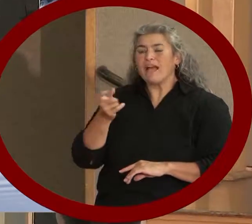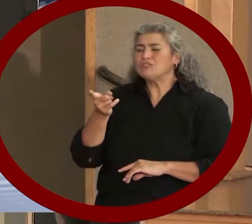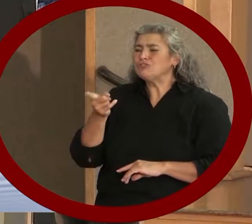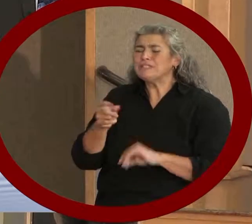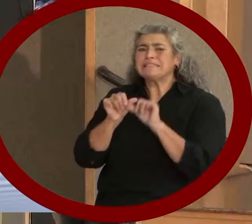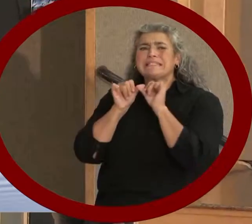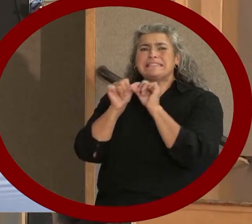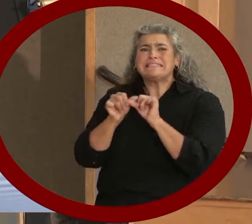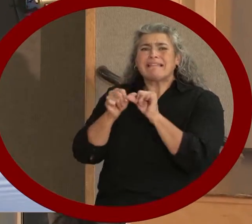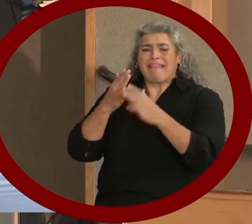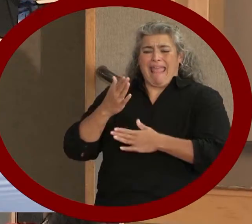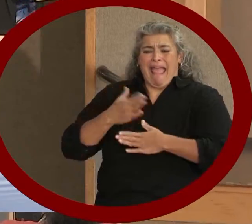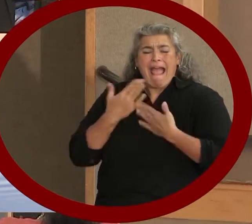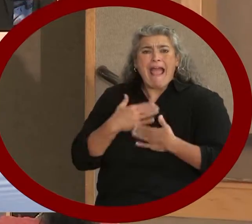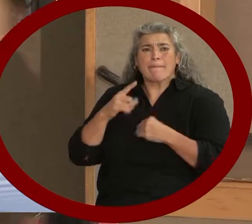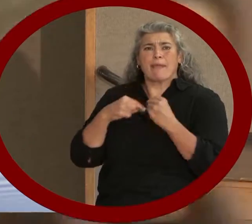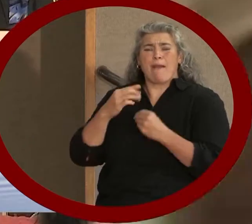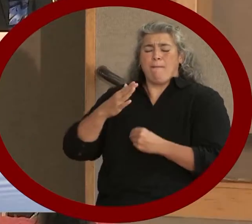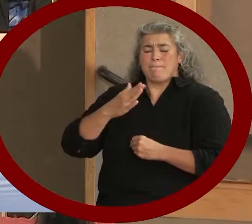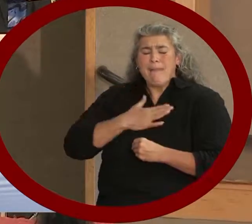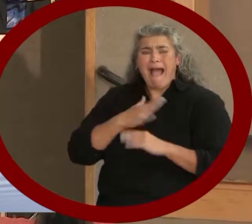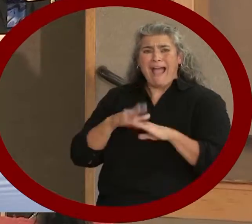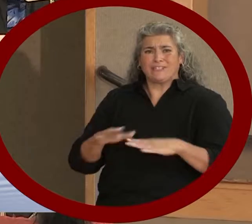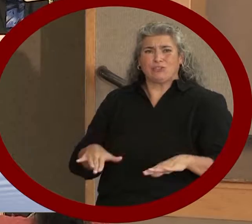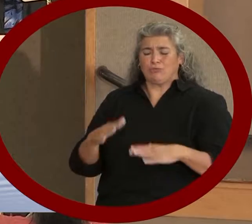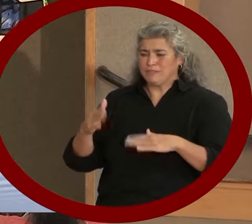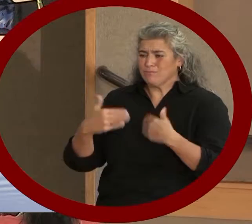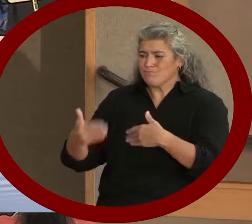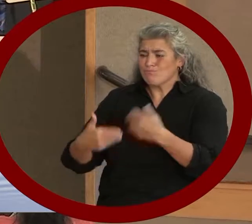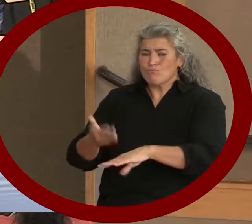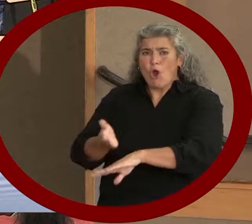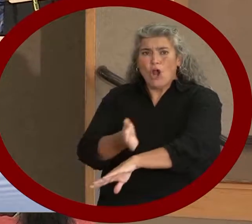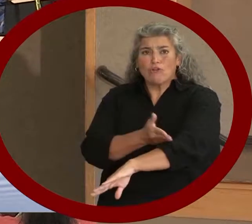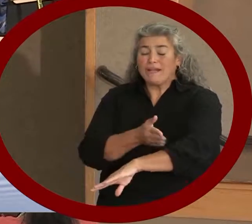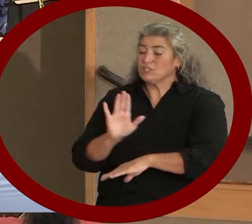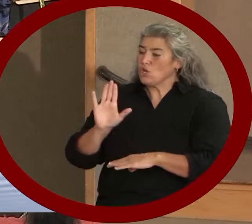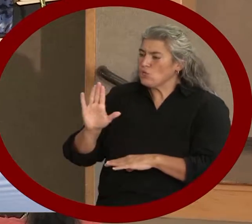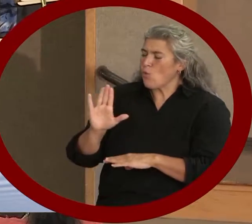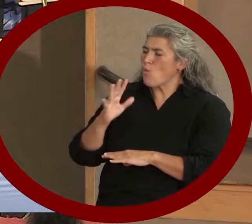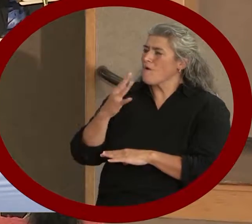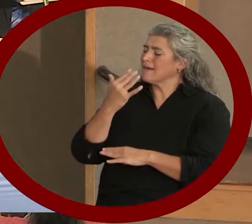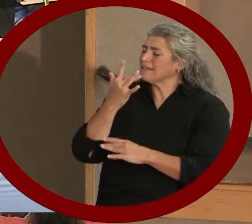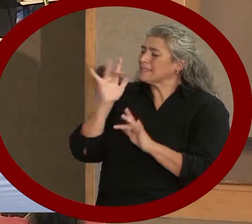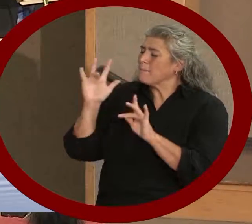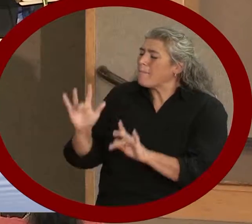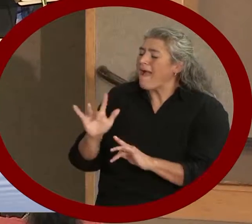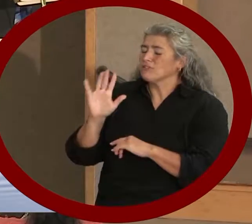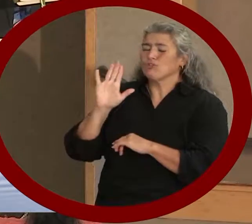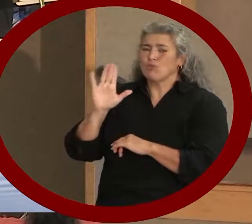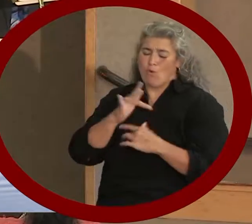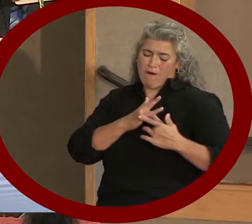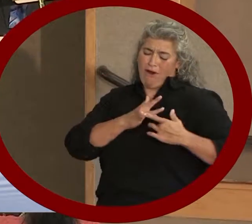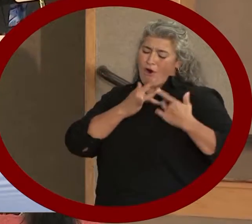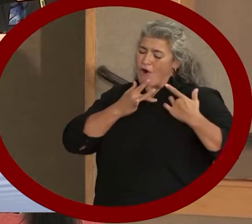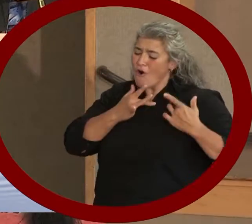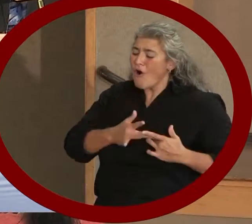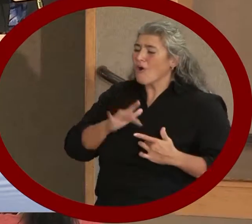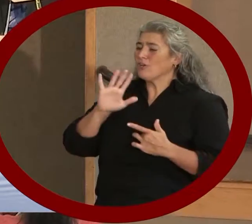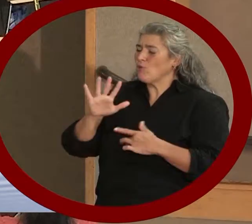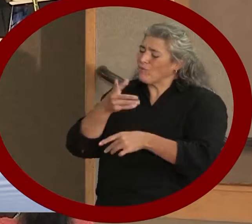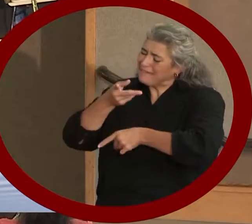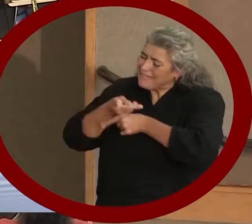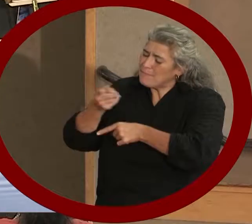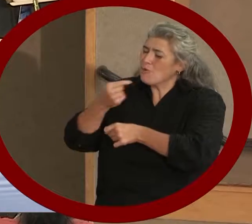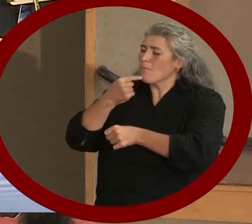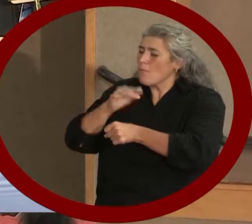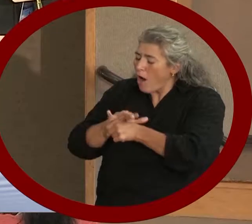progress. Lisa, for pushing students to achieve their best for your compassion, your big heart, and your determination to keep the promise, I'm pleased to